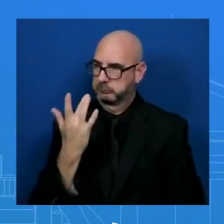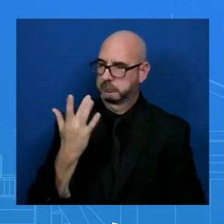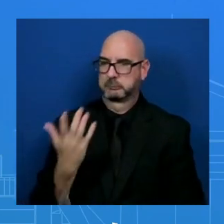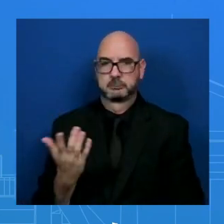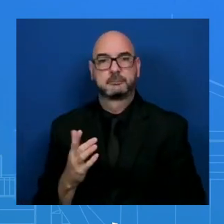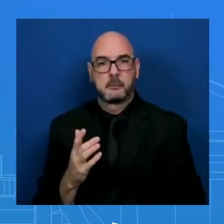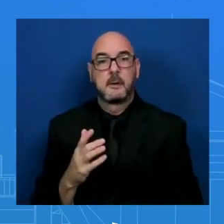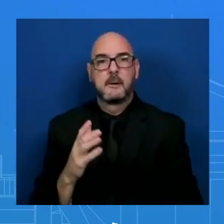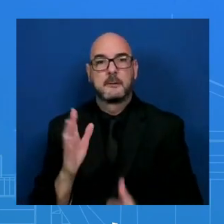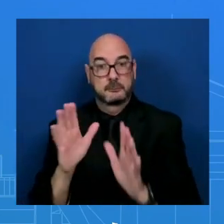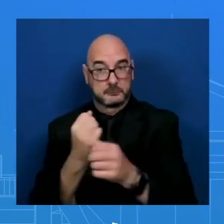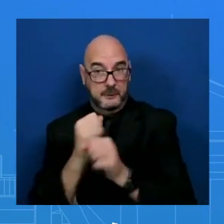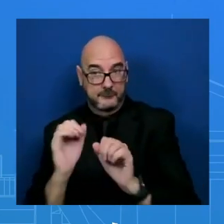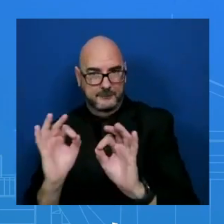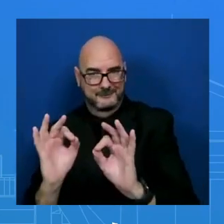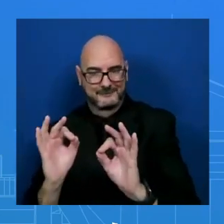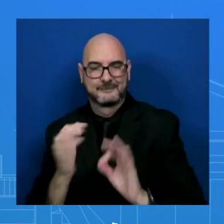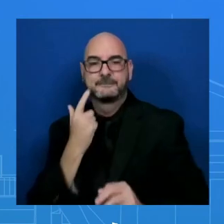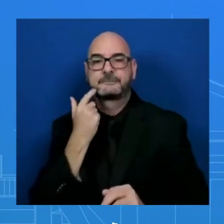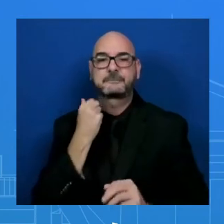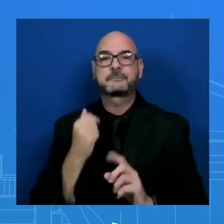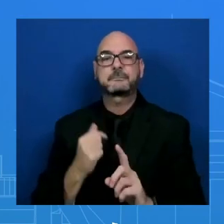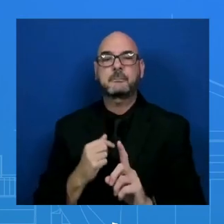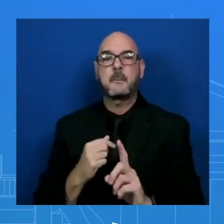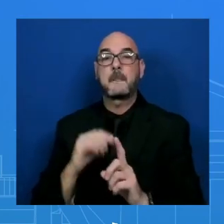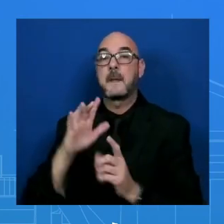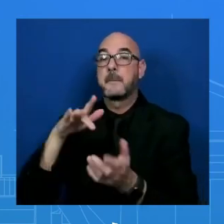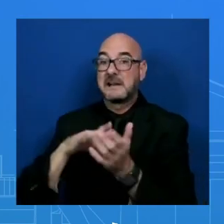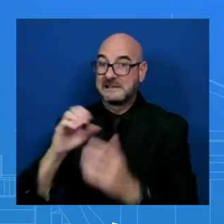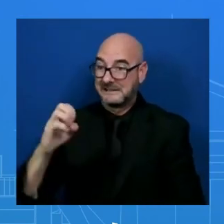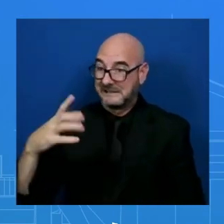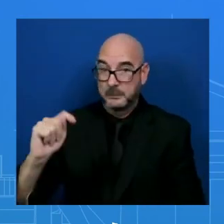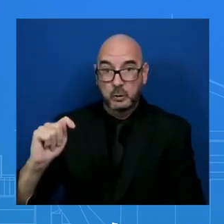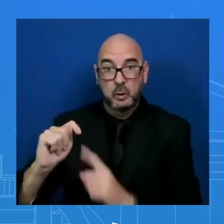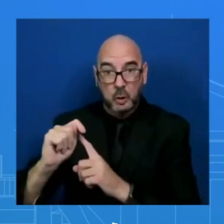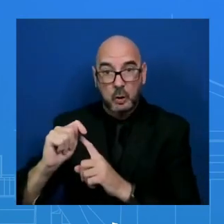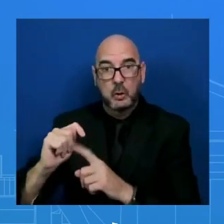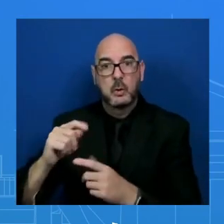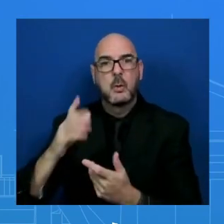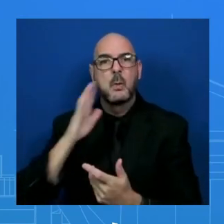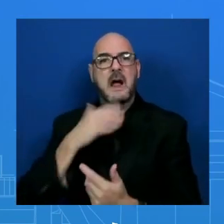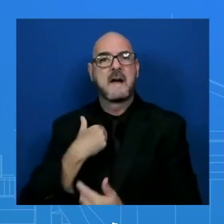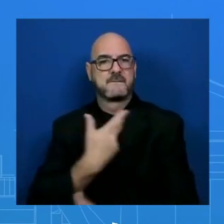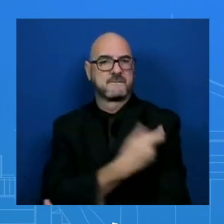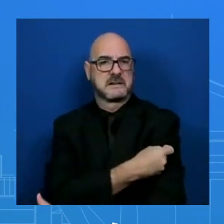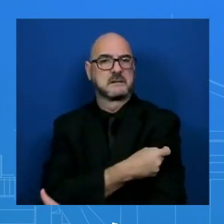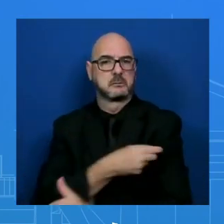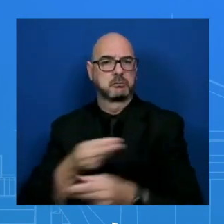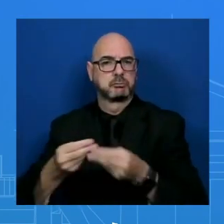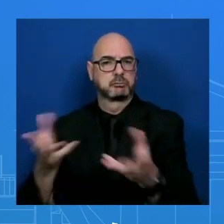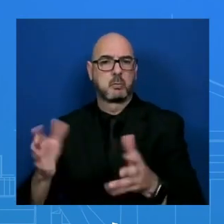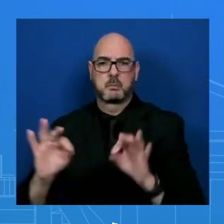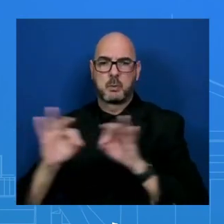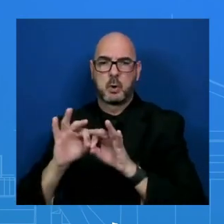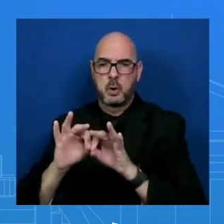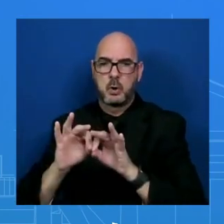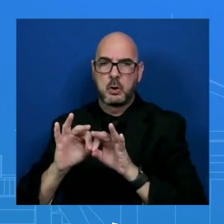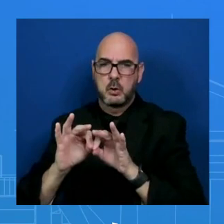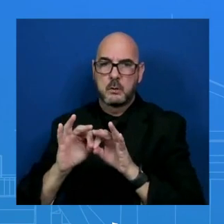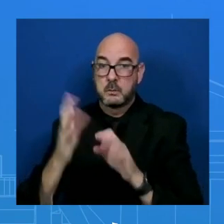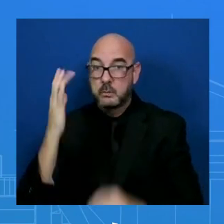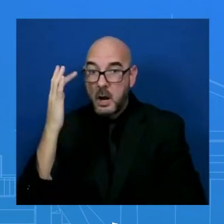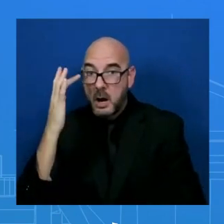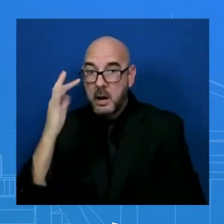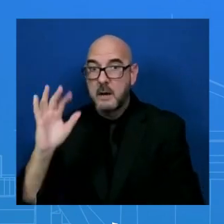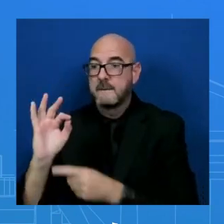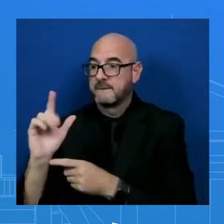so these mid-September vaccines, which are going to be incredibly – we believe in important – if it's also done – let's not forget the flu vaccine and also the